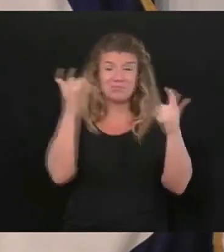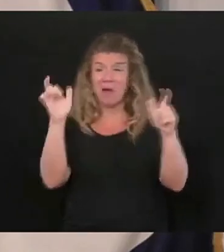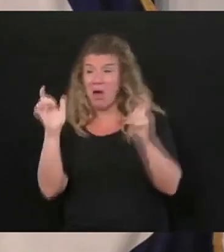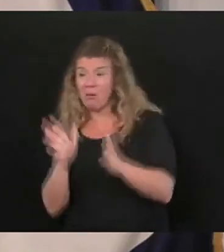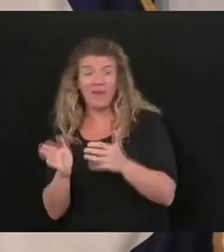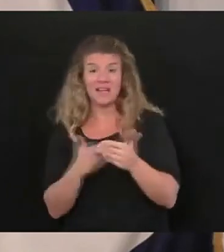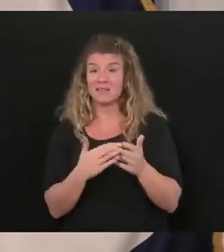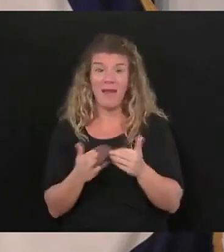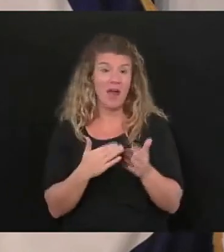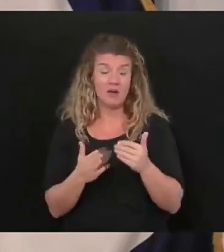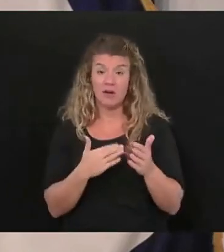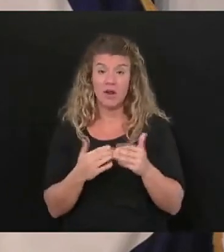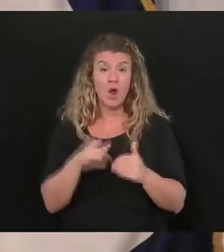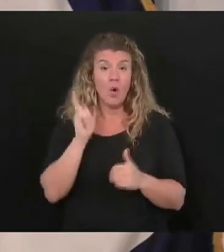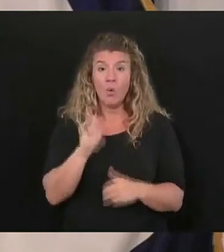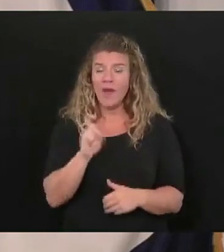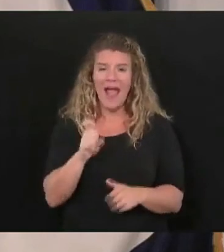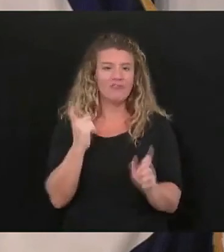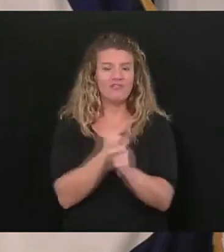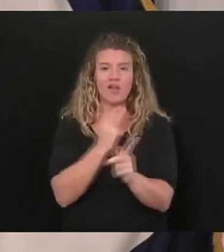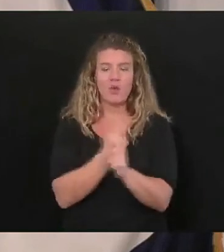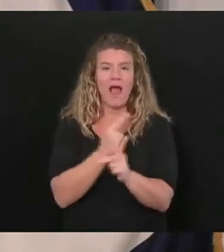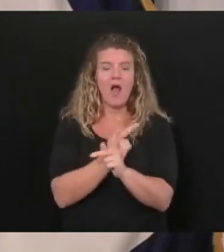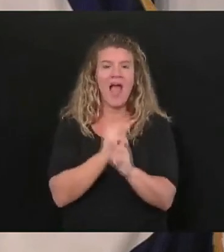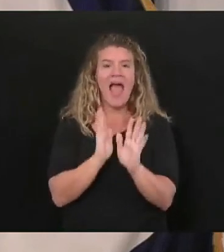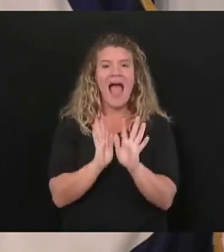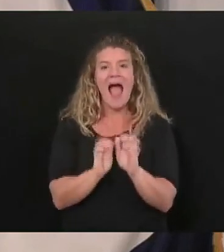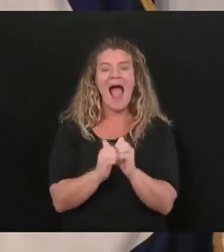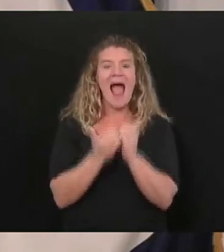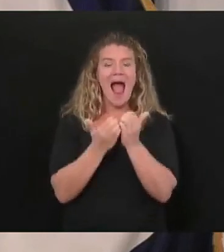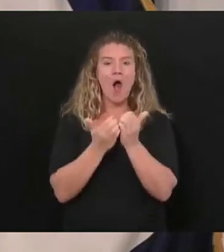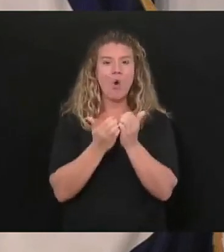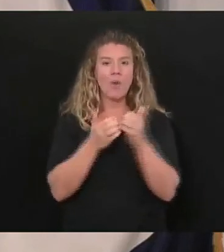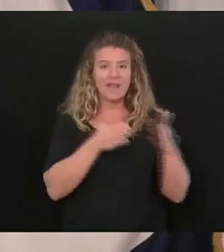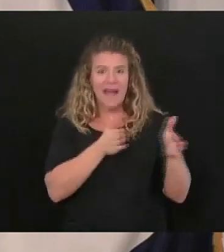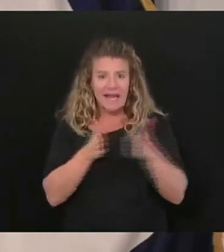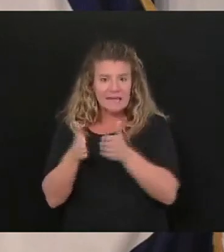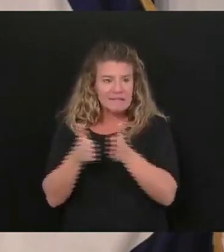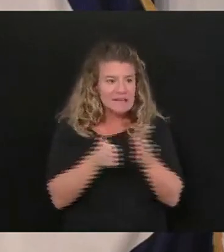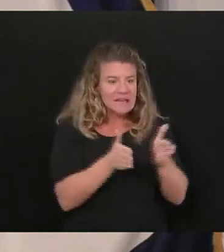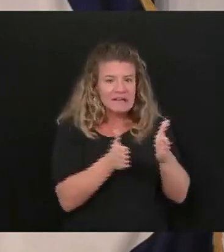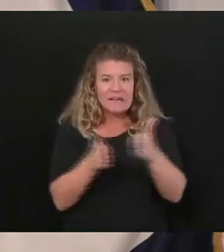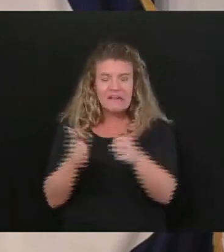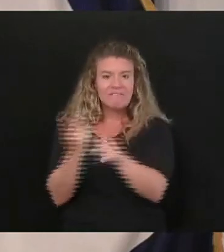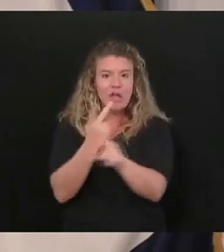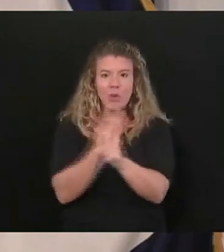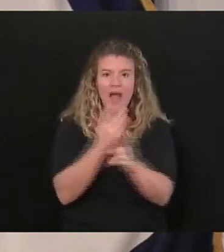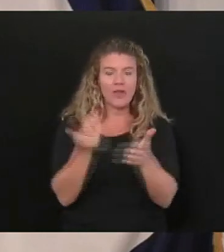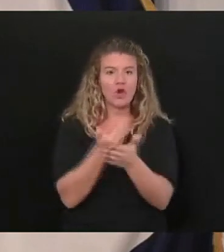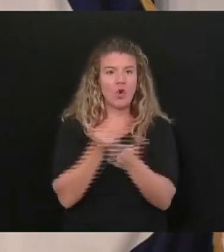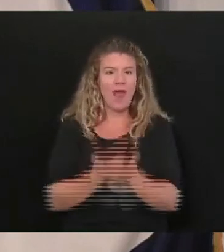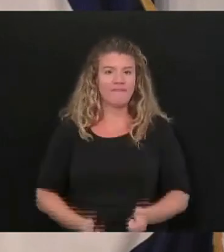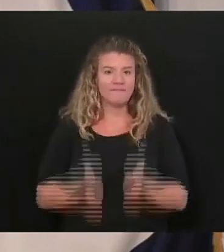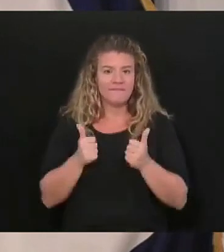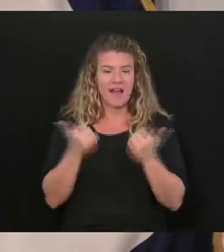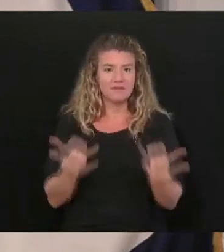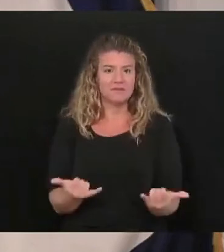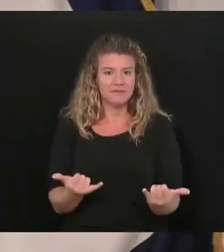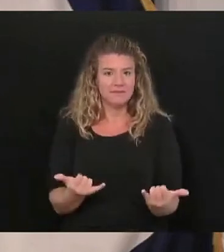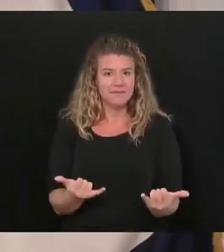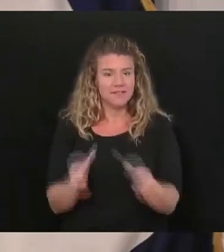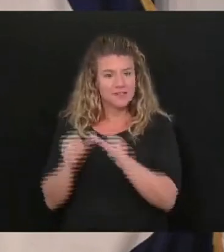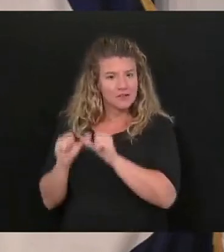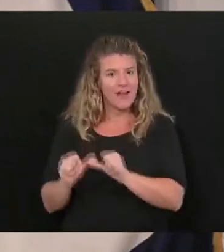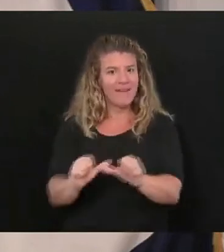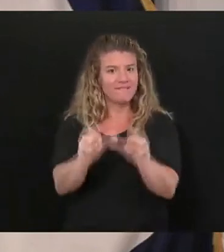be we've got to figure out how we're going to navigate through all the wickets and survive economically